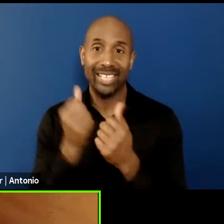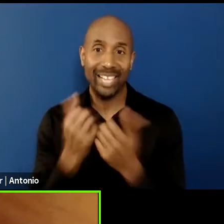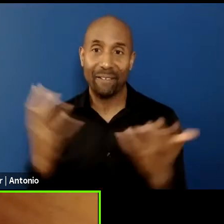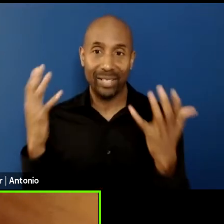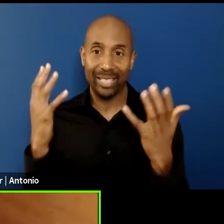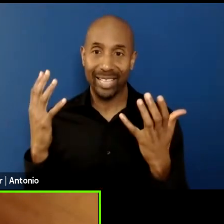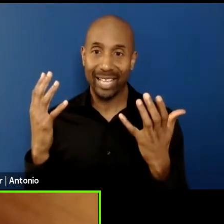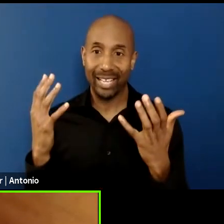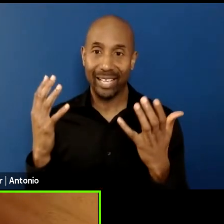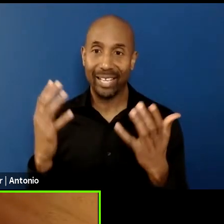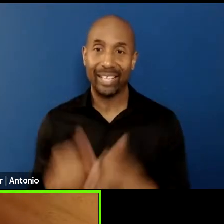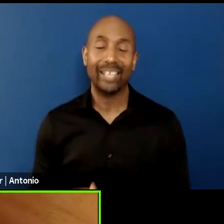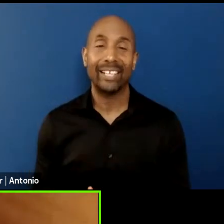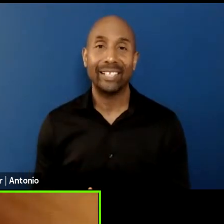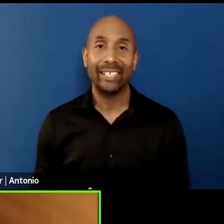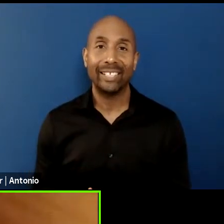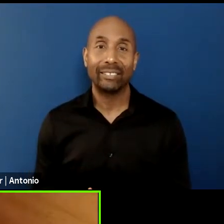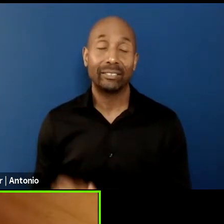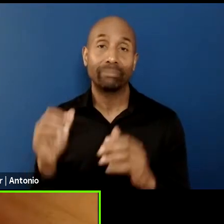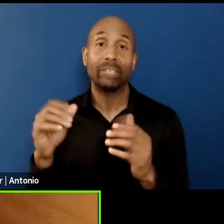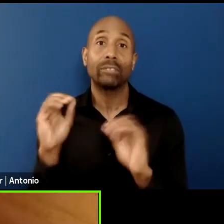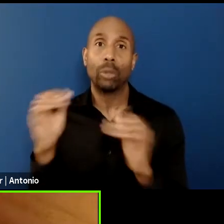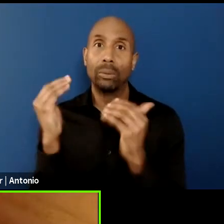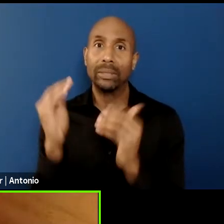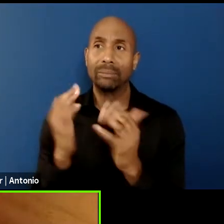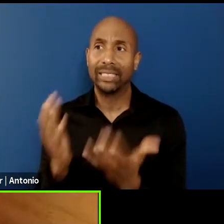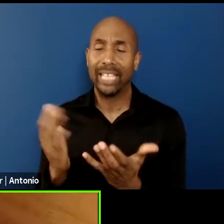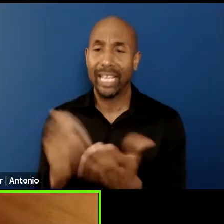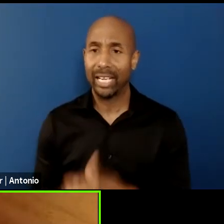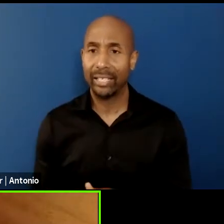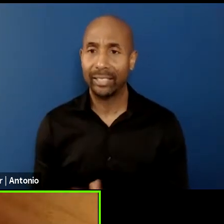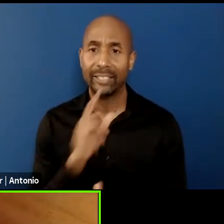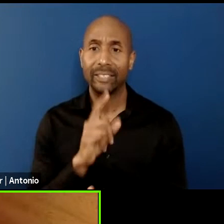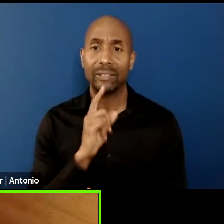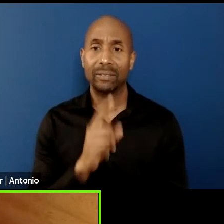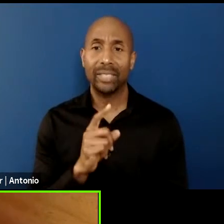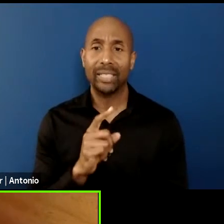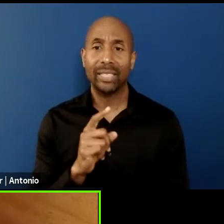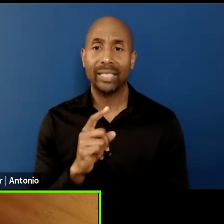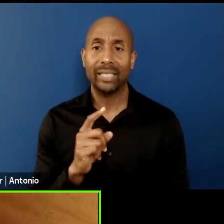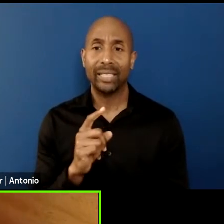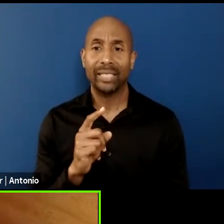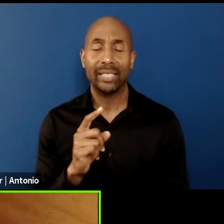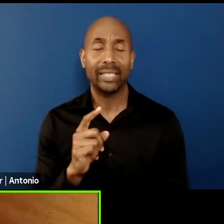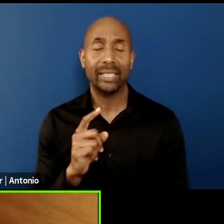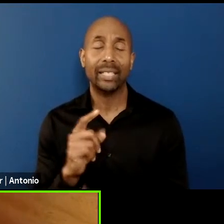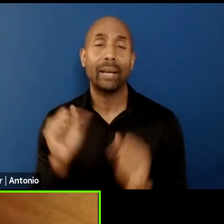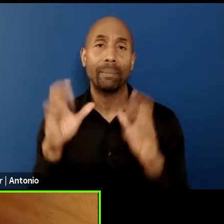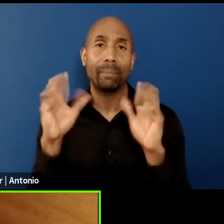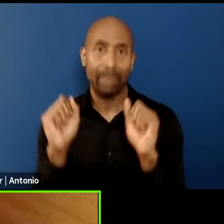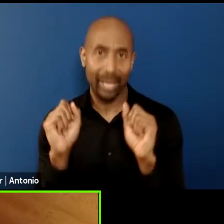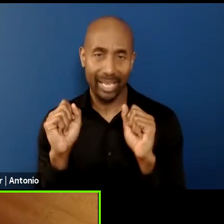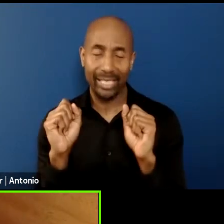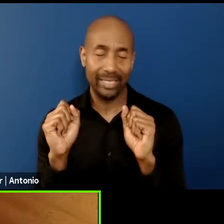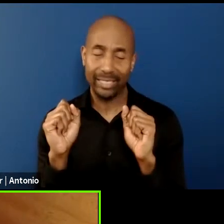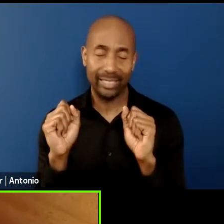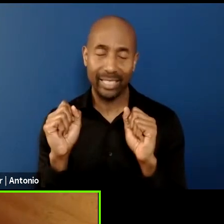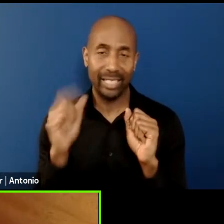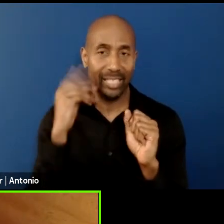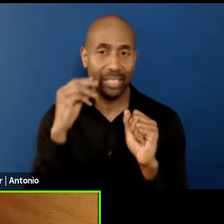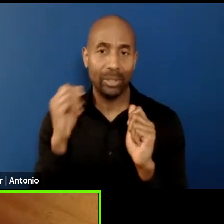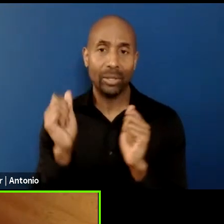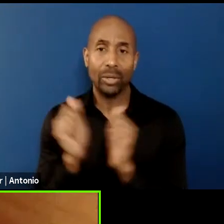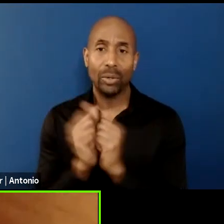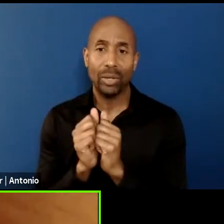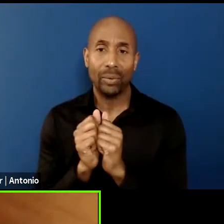Unlimited, parkour. And I had one of the most amazing experience with Adam Chinchek at the Kunsthalle.